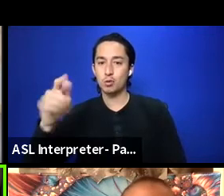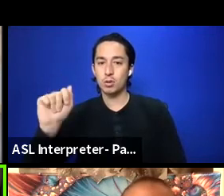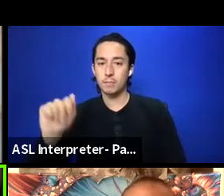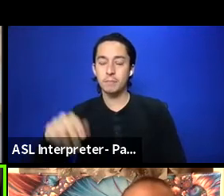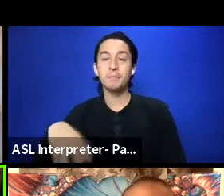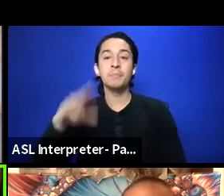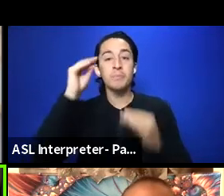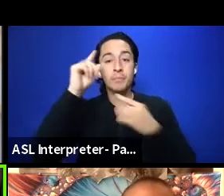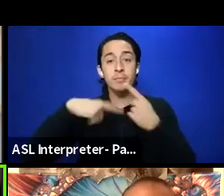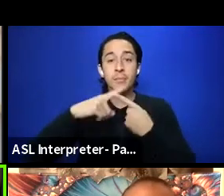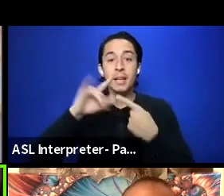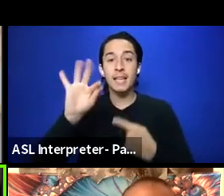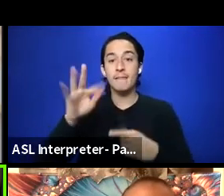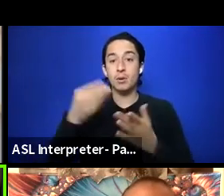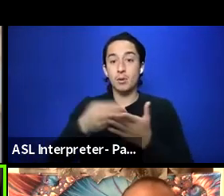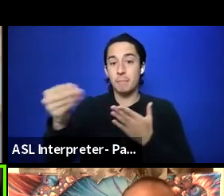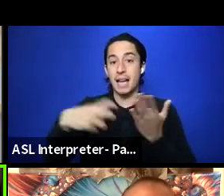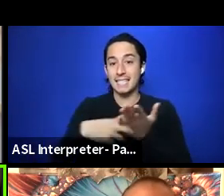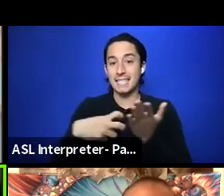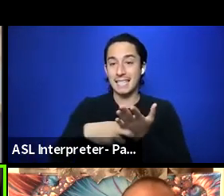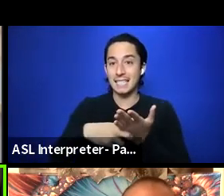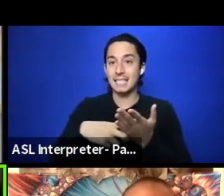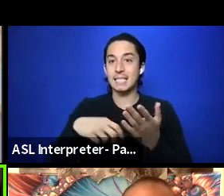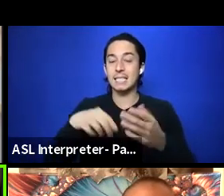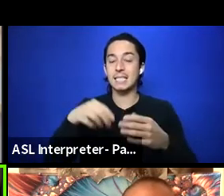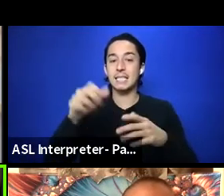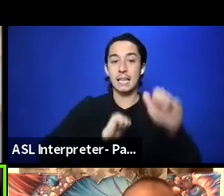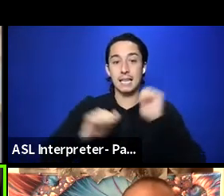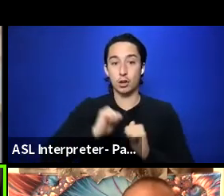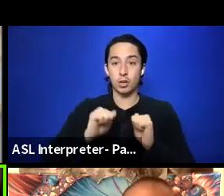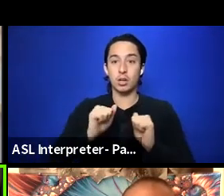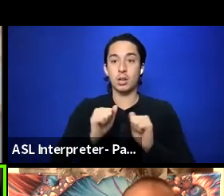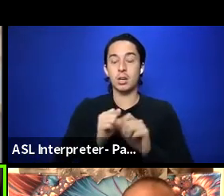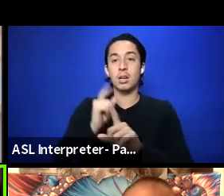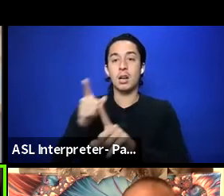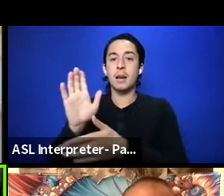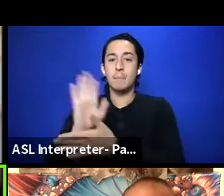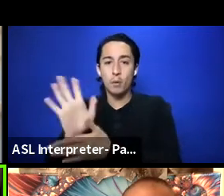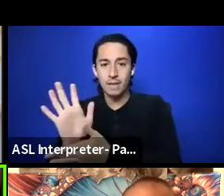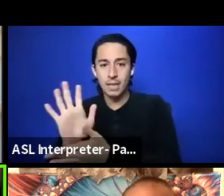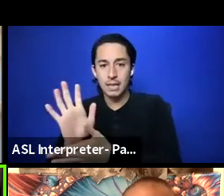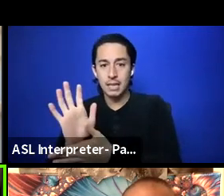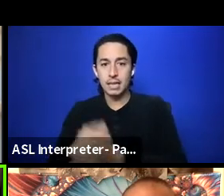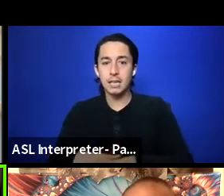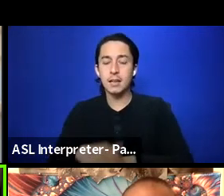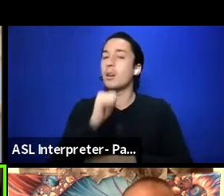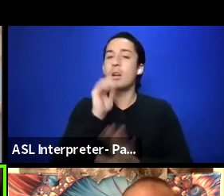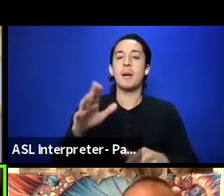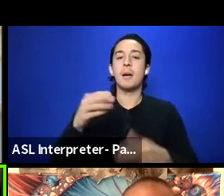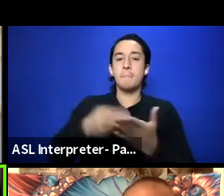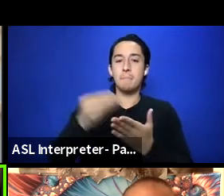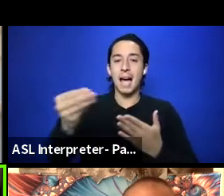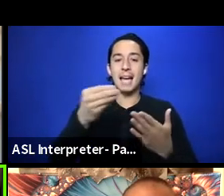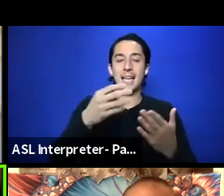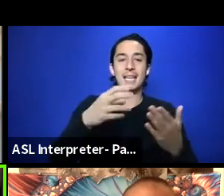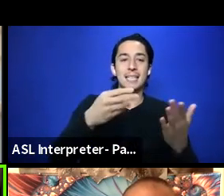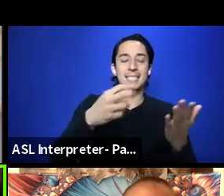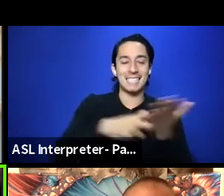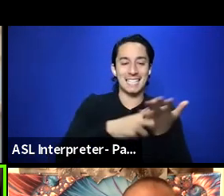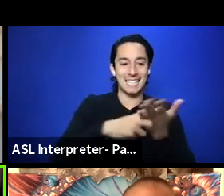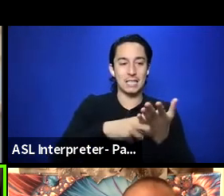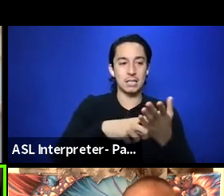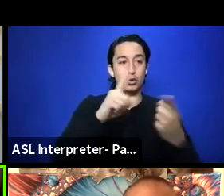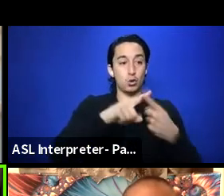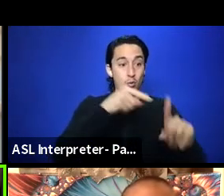tickets to the theater in a movie, and not just a, on a movie, buy tickets to the theater in a region. So,